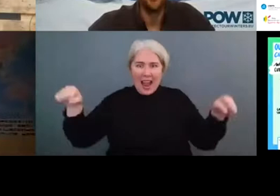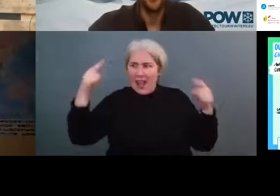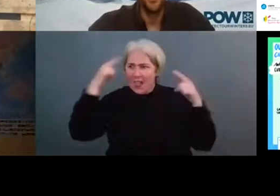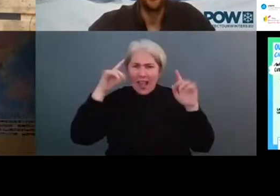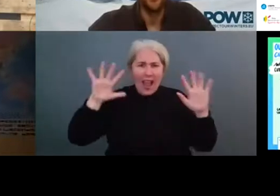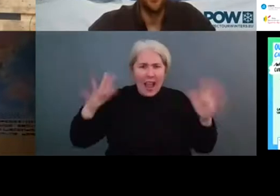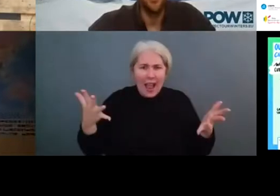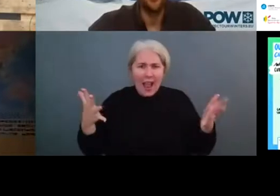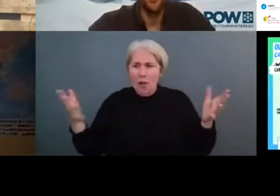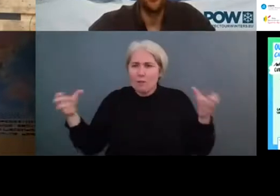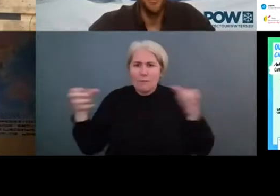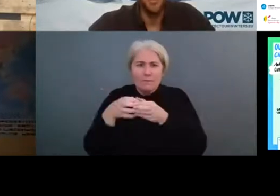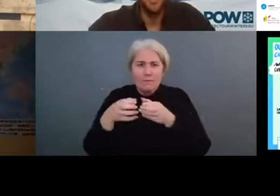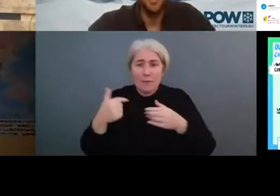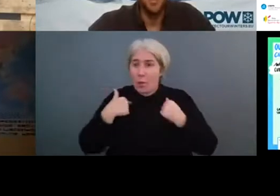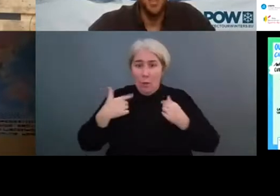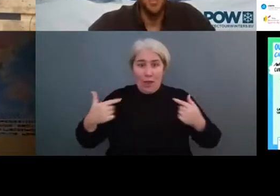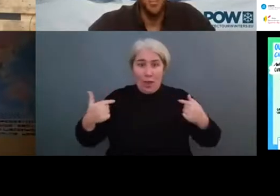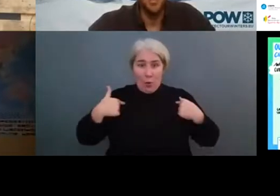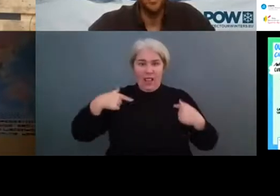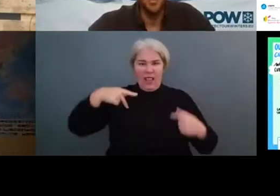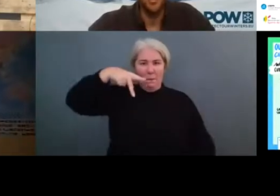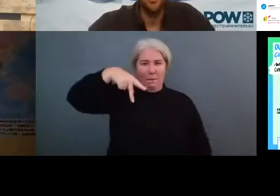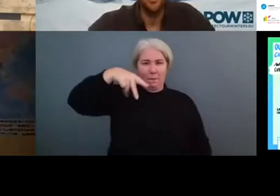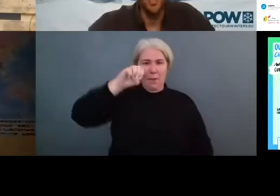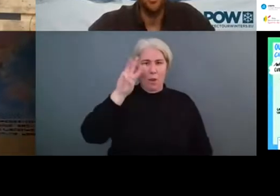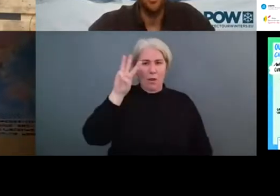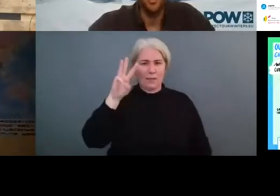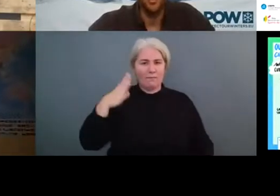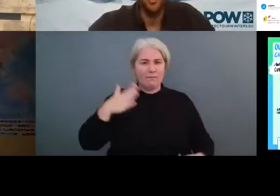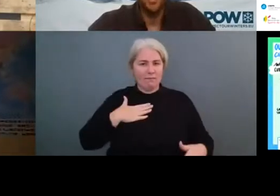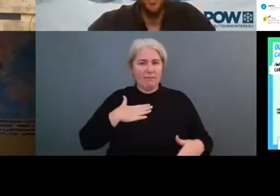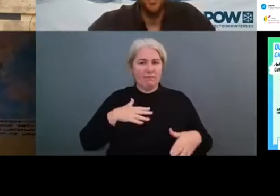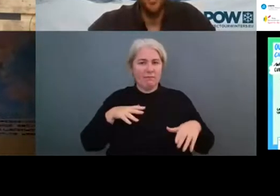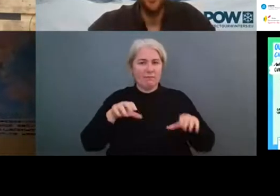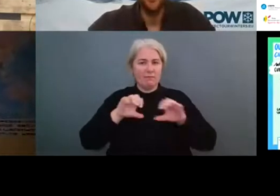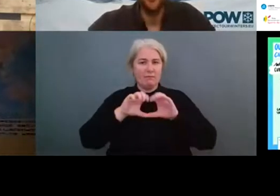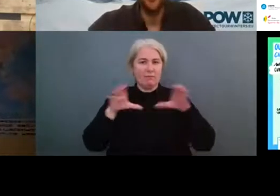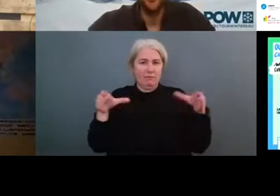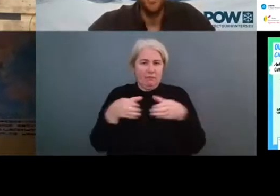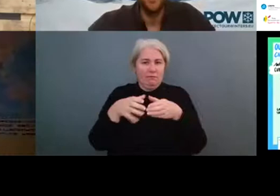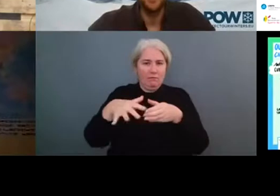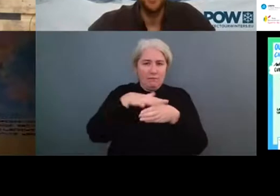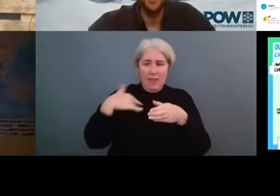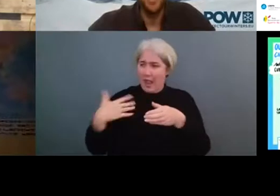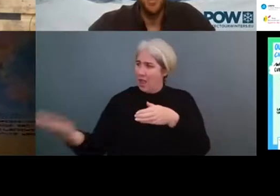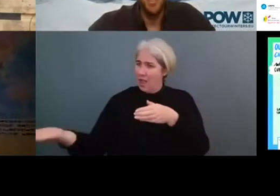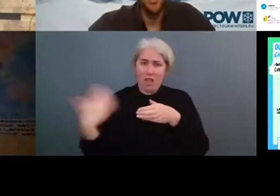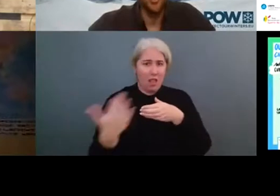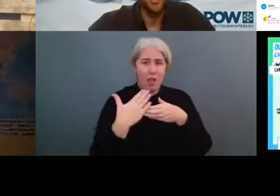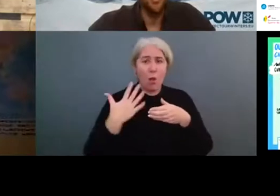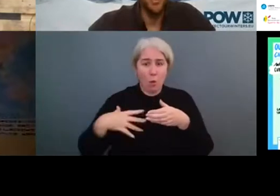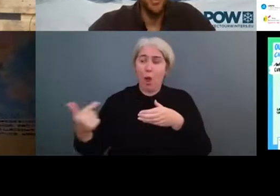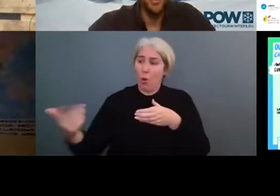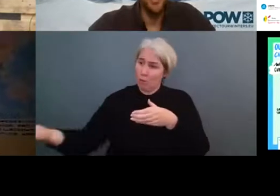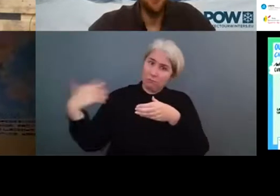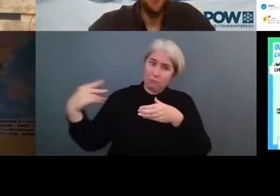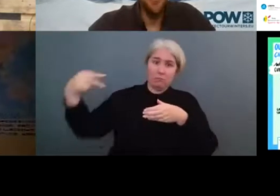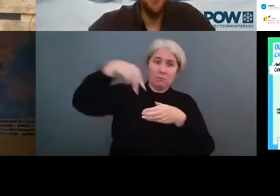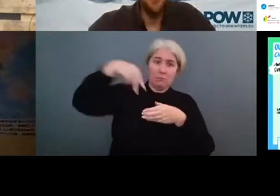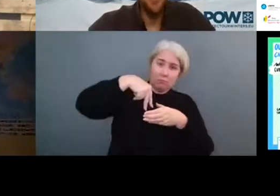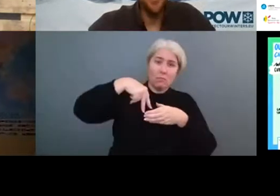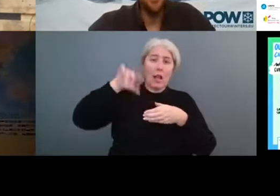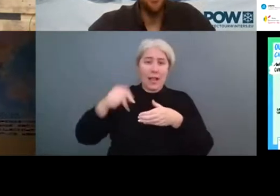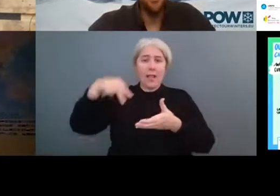provide them with a platform where they can easily take action, where they can speak up upon their demands to really see what can be changed.